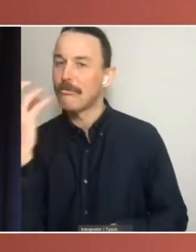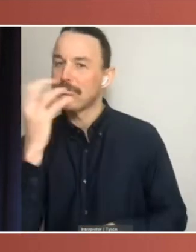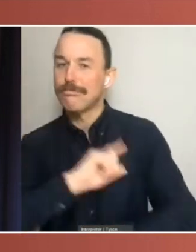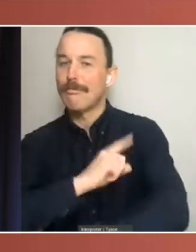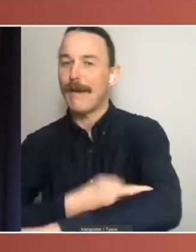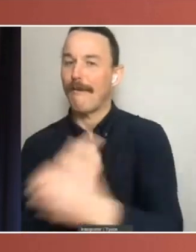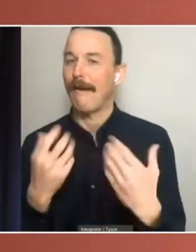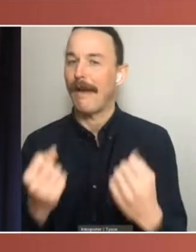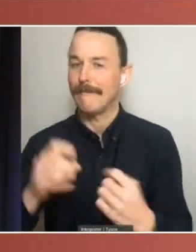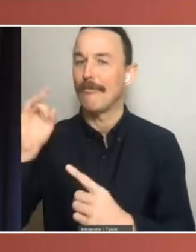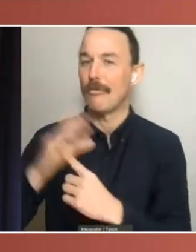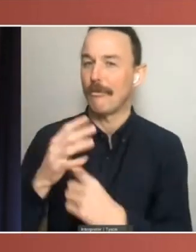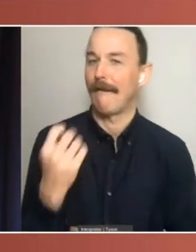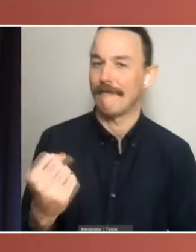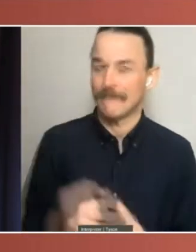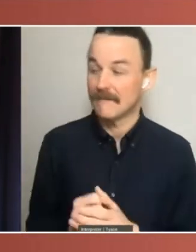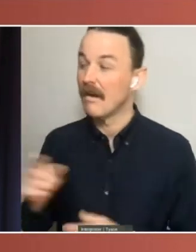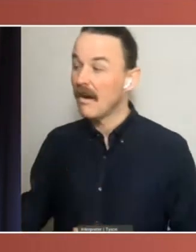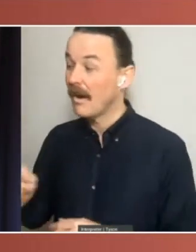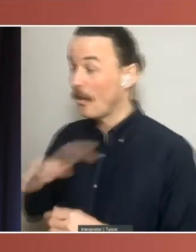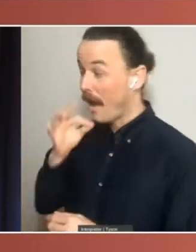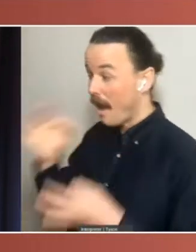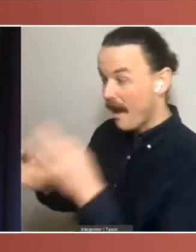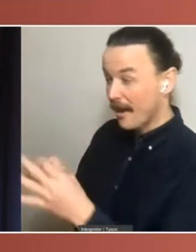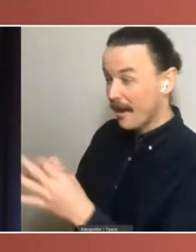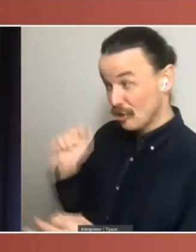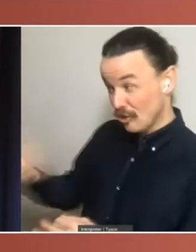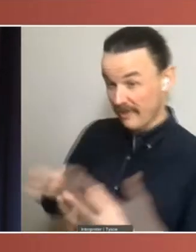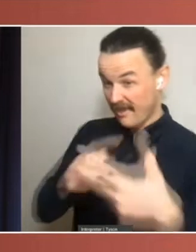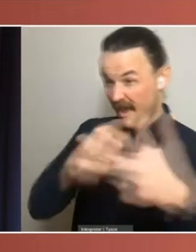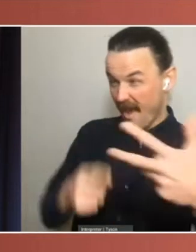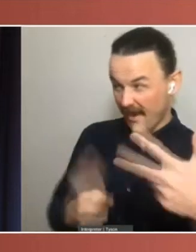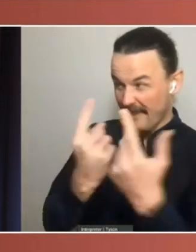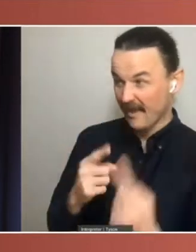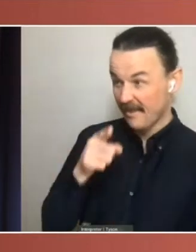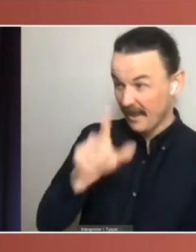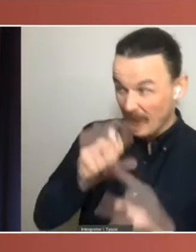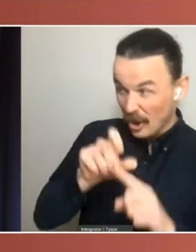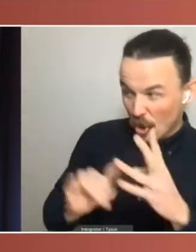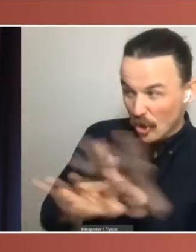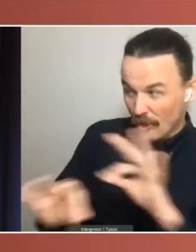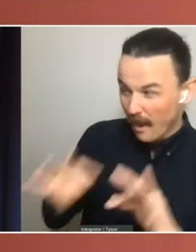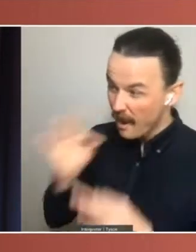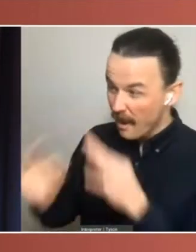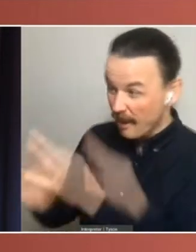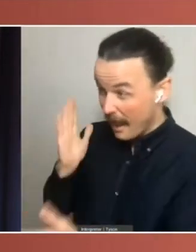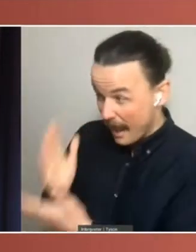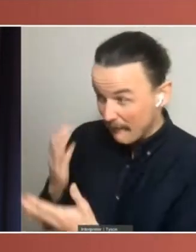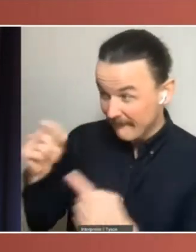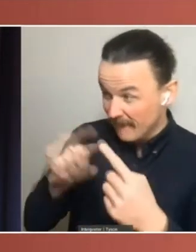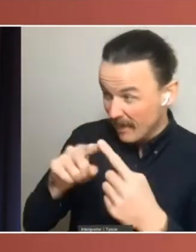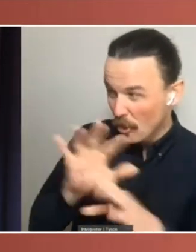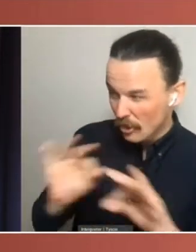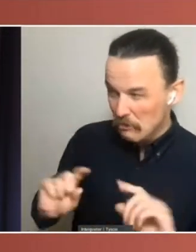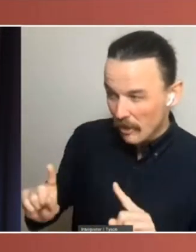that the Senate may or may not have and asked them whether each was a power that the Senate actually had. A majority,